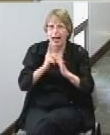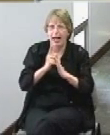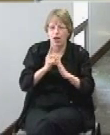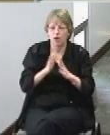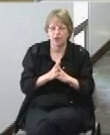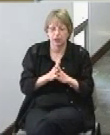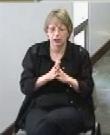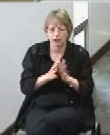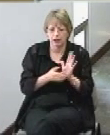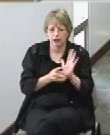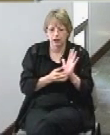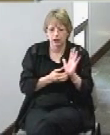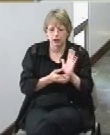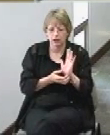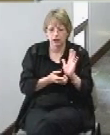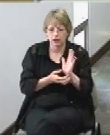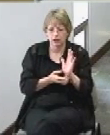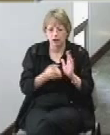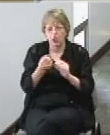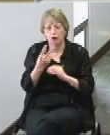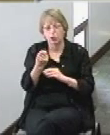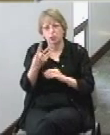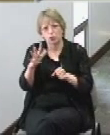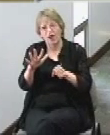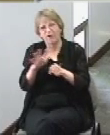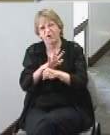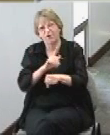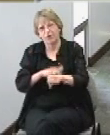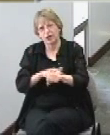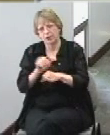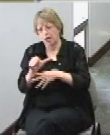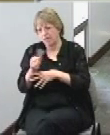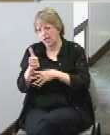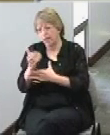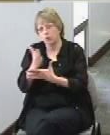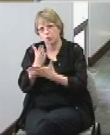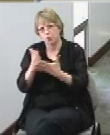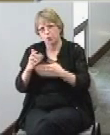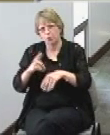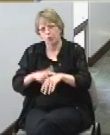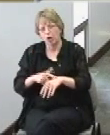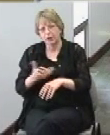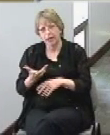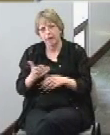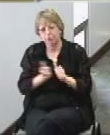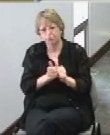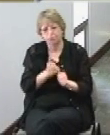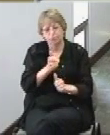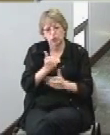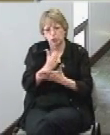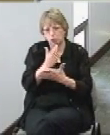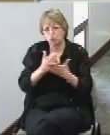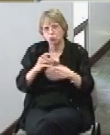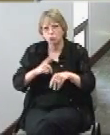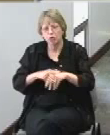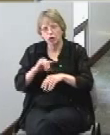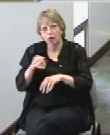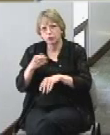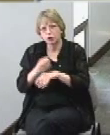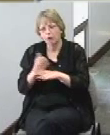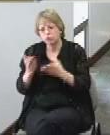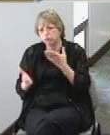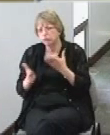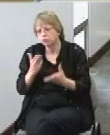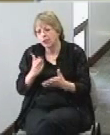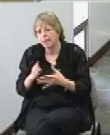those roughly 12 will be full-time the rest will be part-time most of those part-time jobs will probably